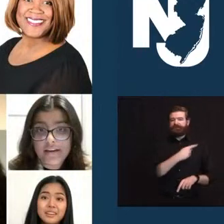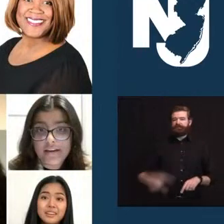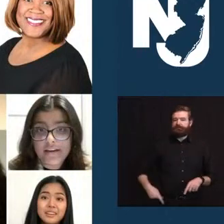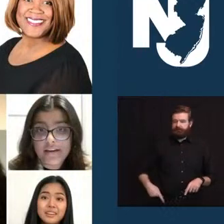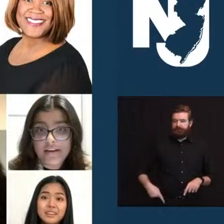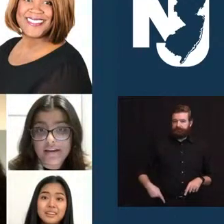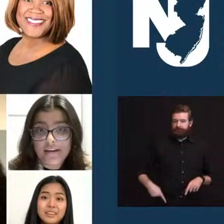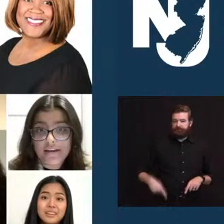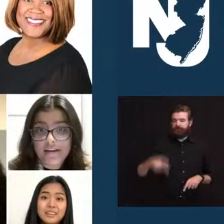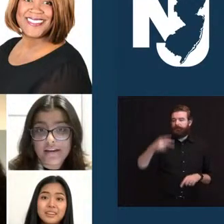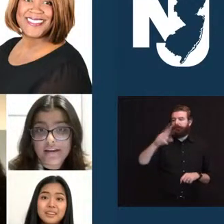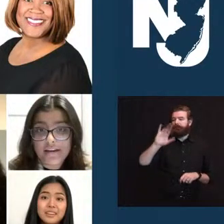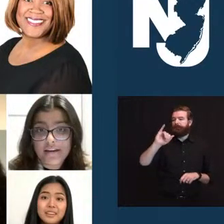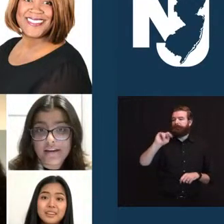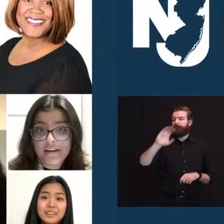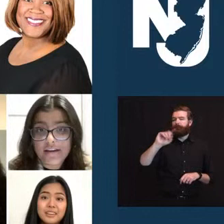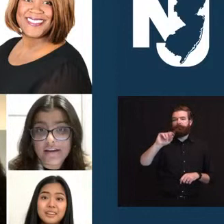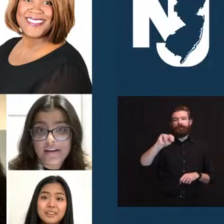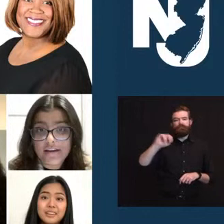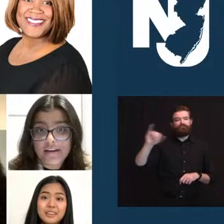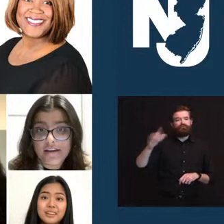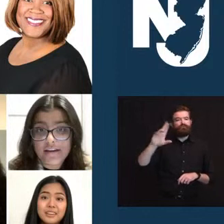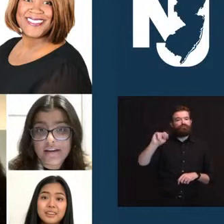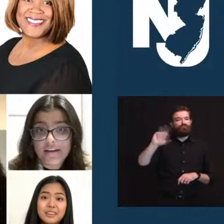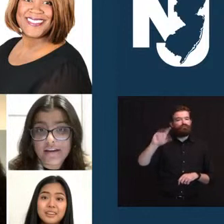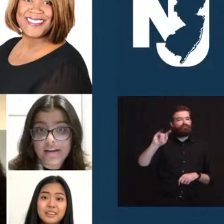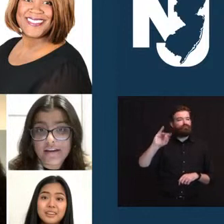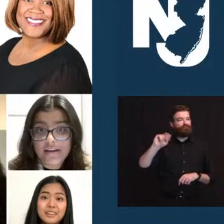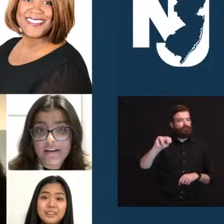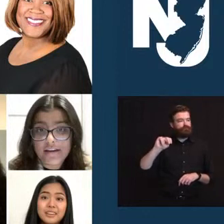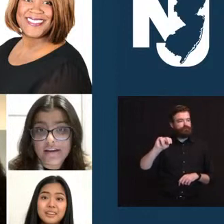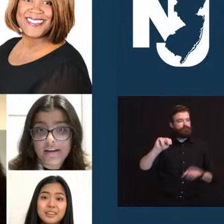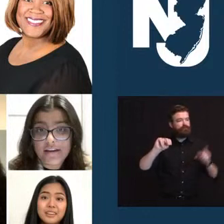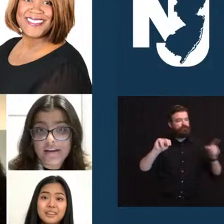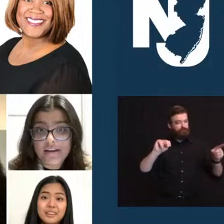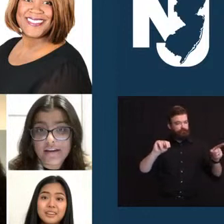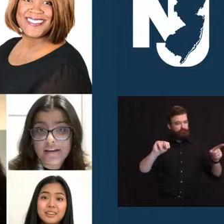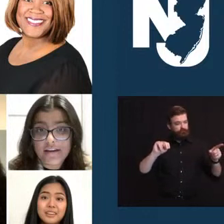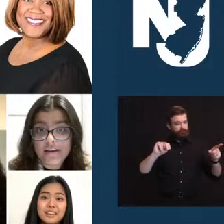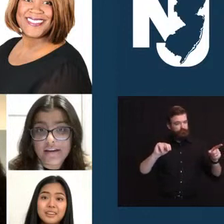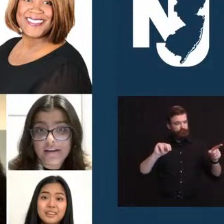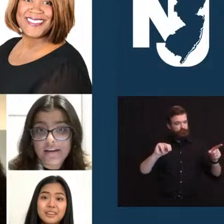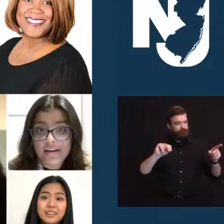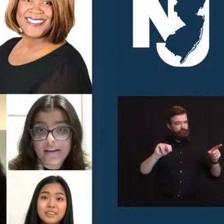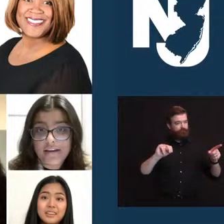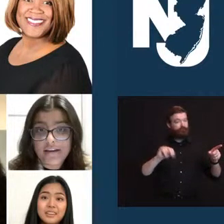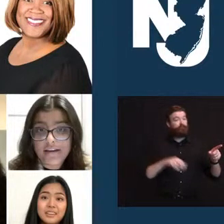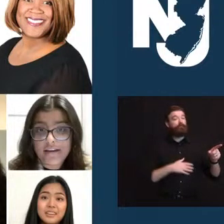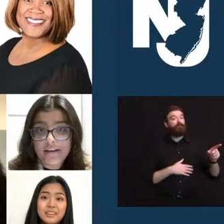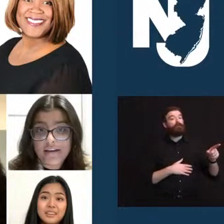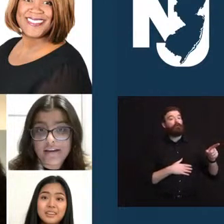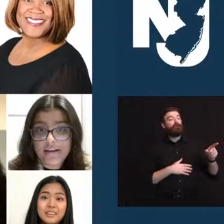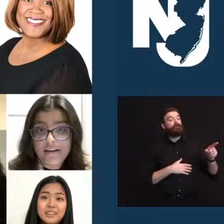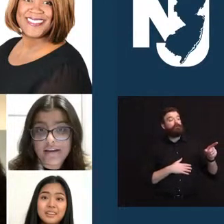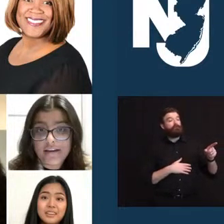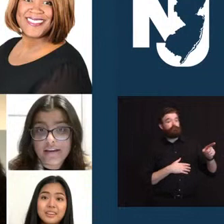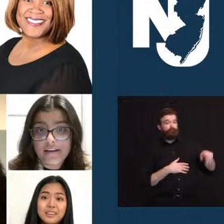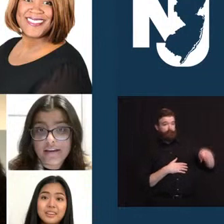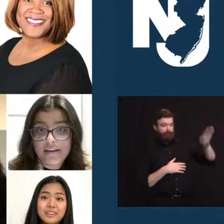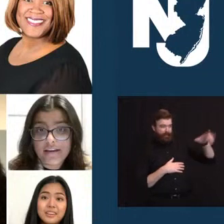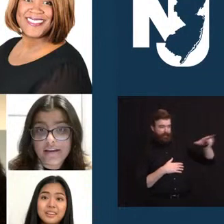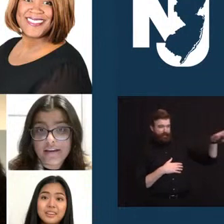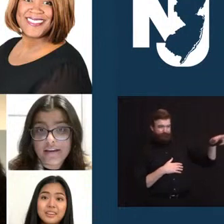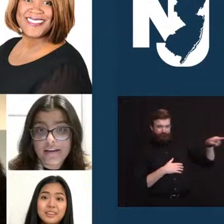led by Executive Director Hillary Butler, that's Hillary on the upper left, and Artistic Director Dr. Linnell